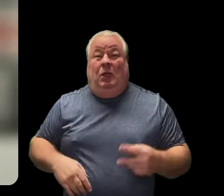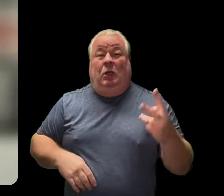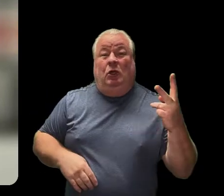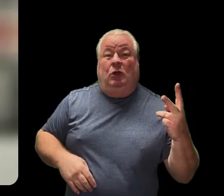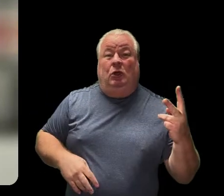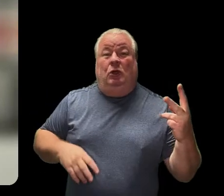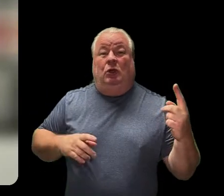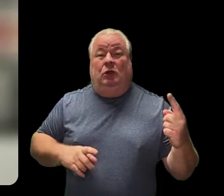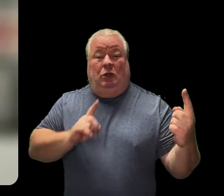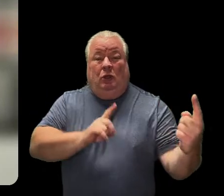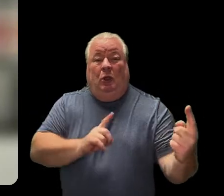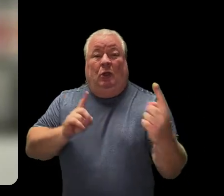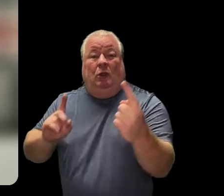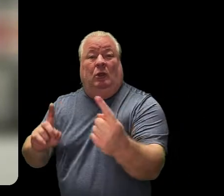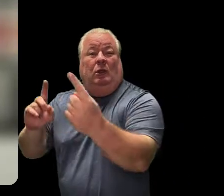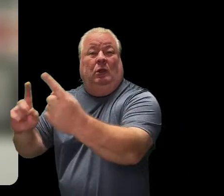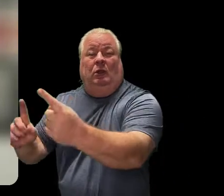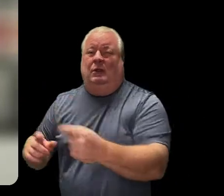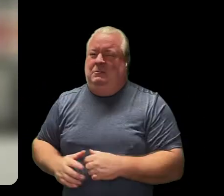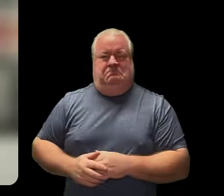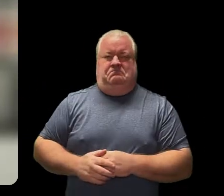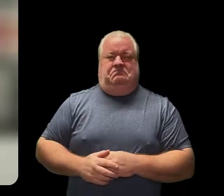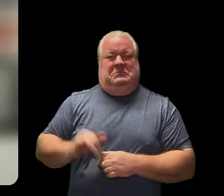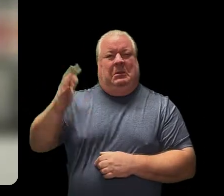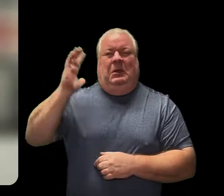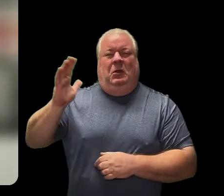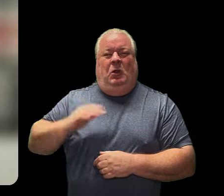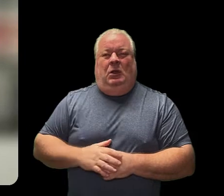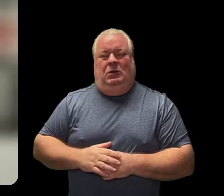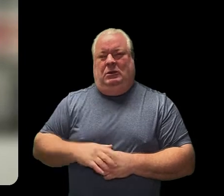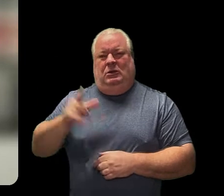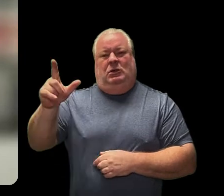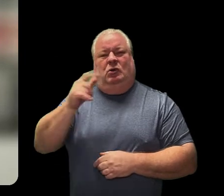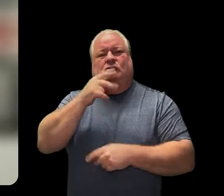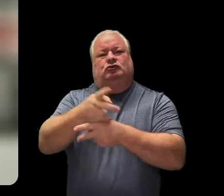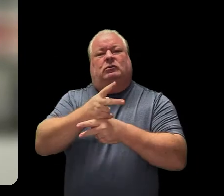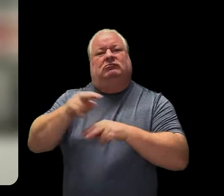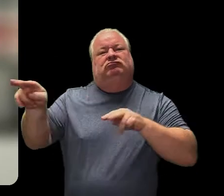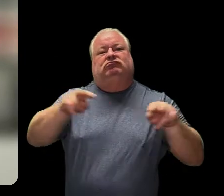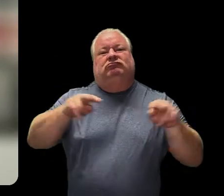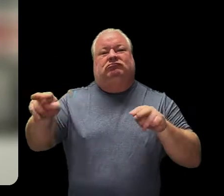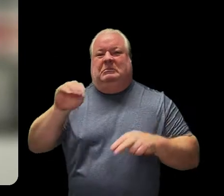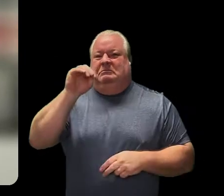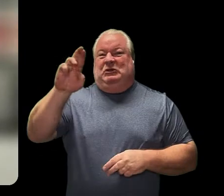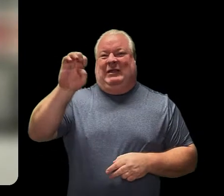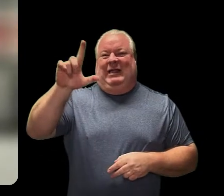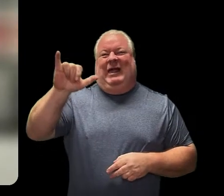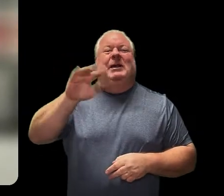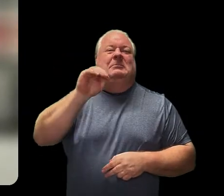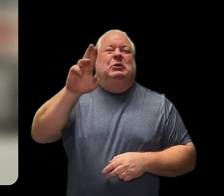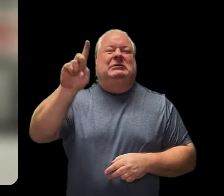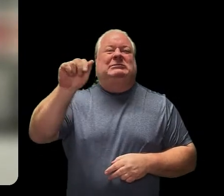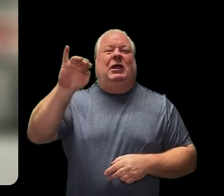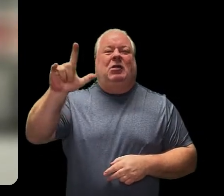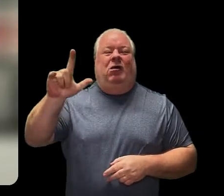two by two. And so we gave it a try yesterday and the noon rec supervisors, actually Mr. Eli